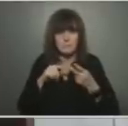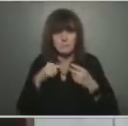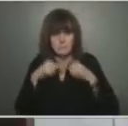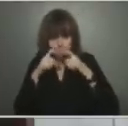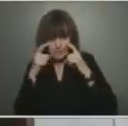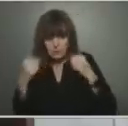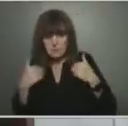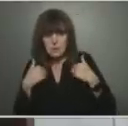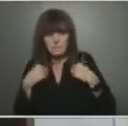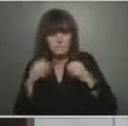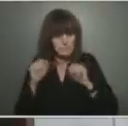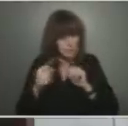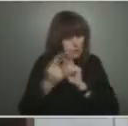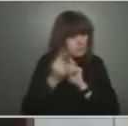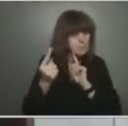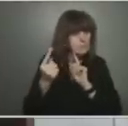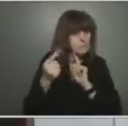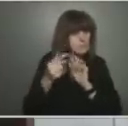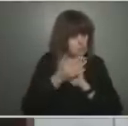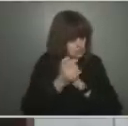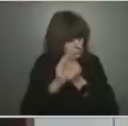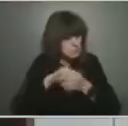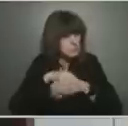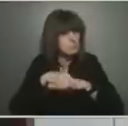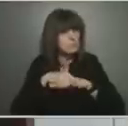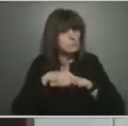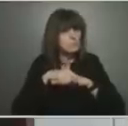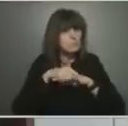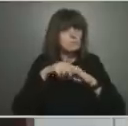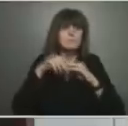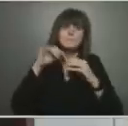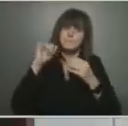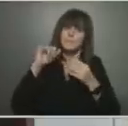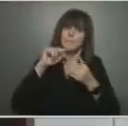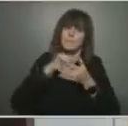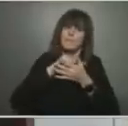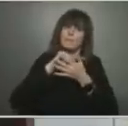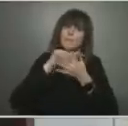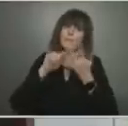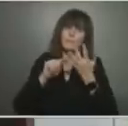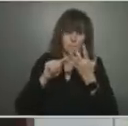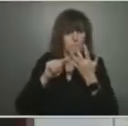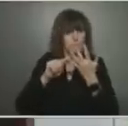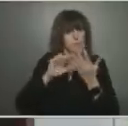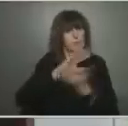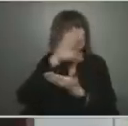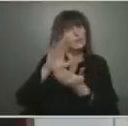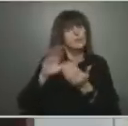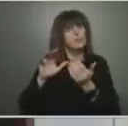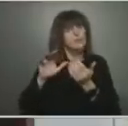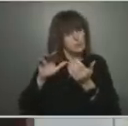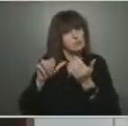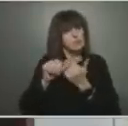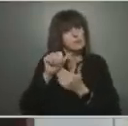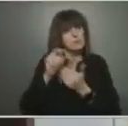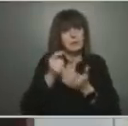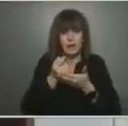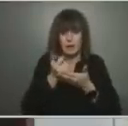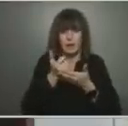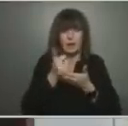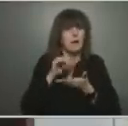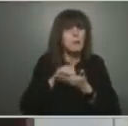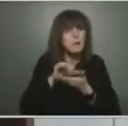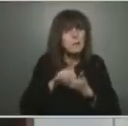and we all have to have a balanced approach in these venues. We hope in theatres or if you're watching